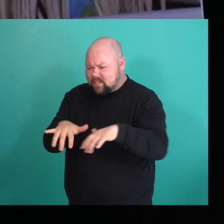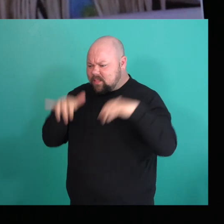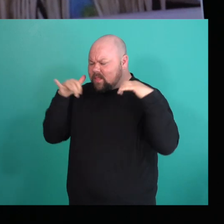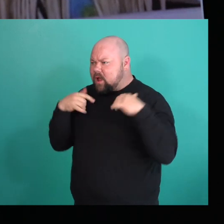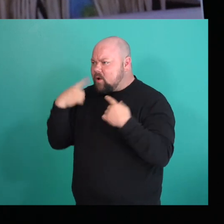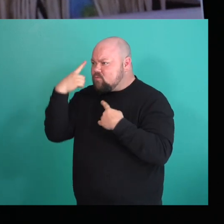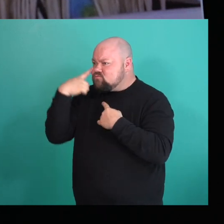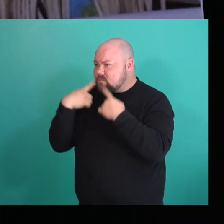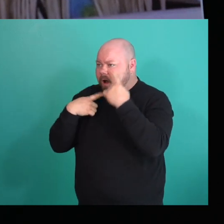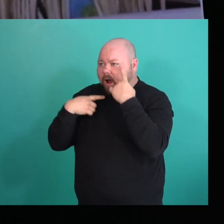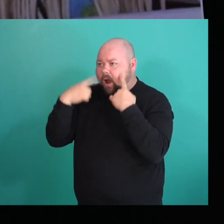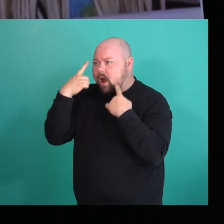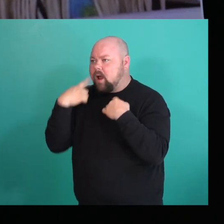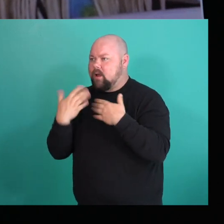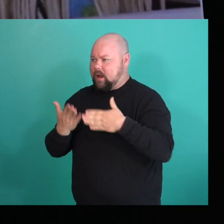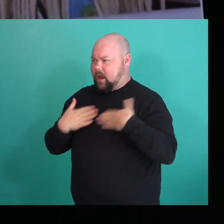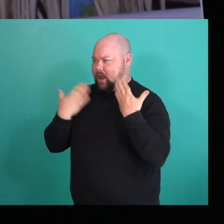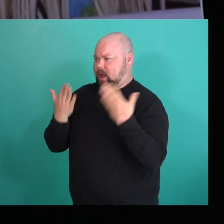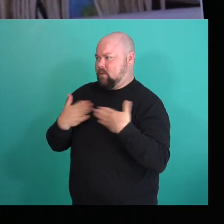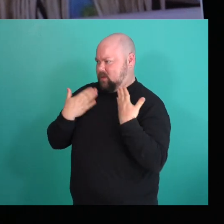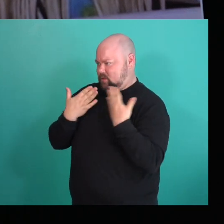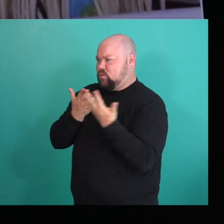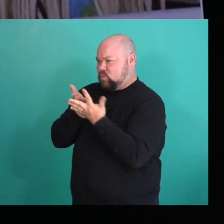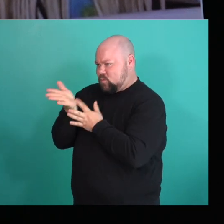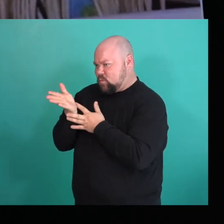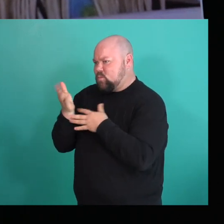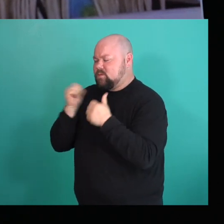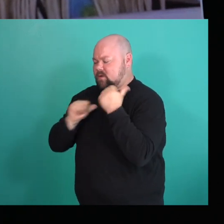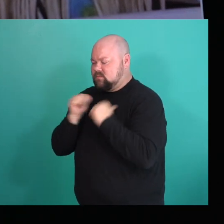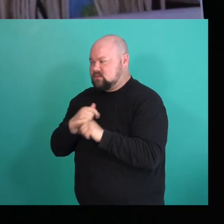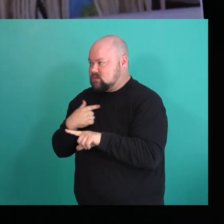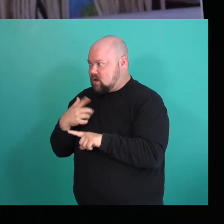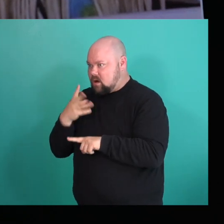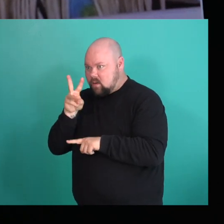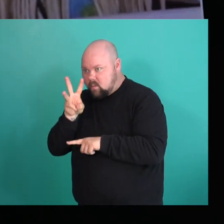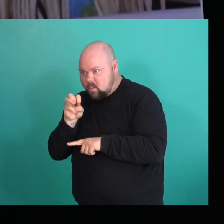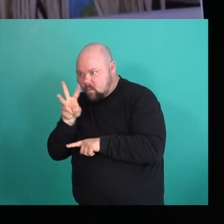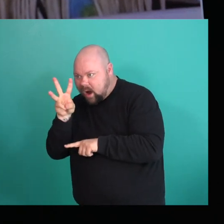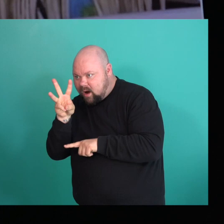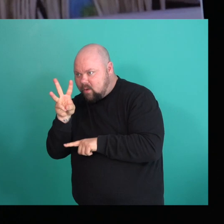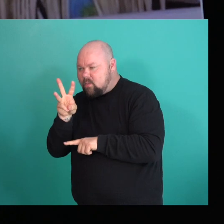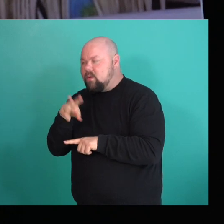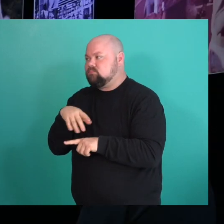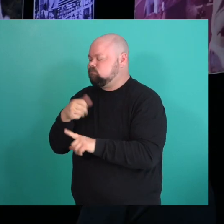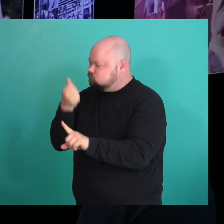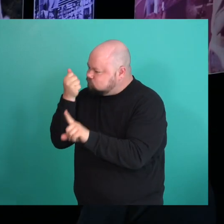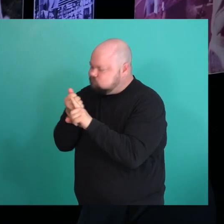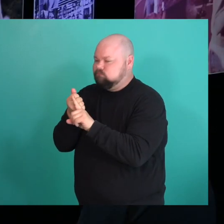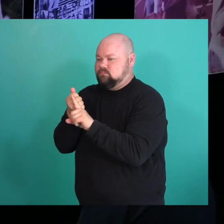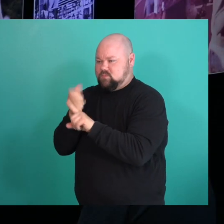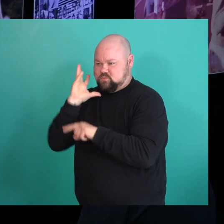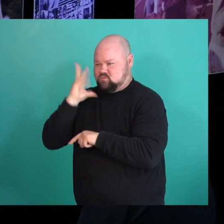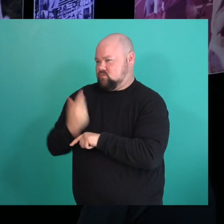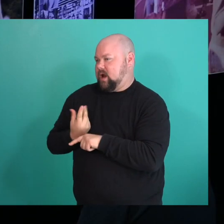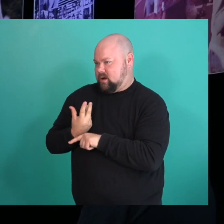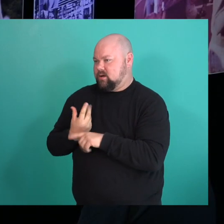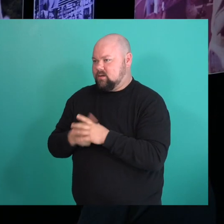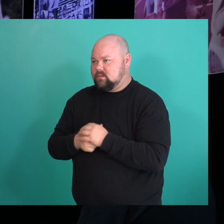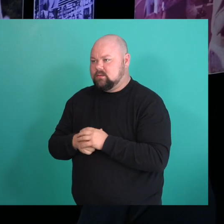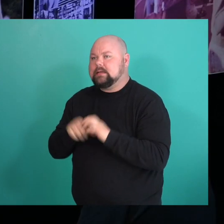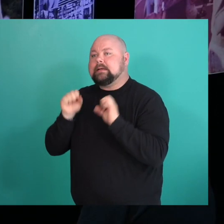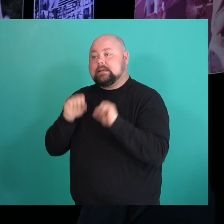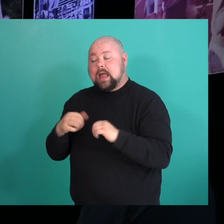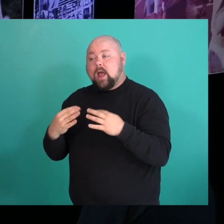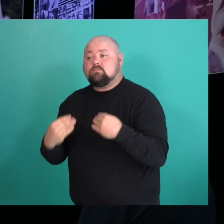Emotionally. Like she has made people cry. Like, it's like wild to see the power that drag can have, um, from the joyous, like